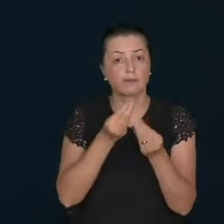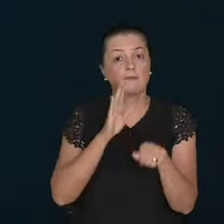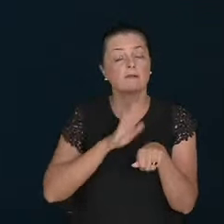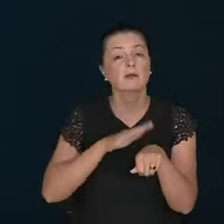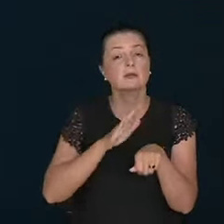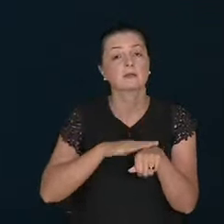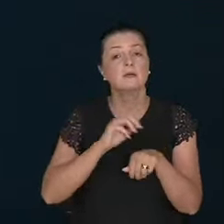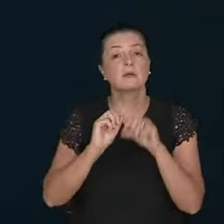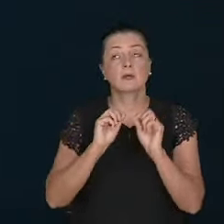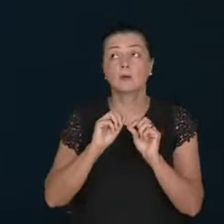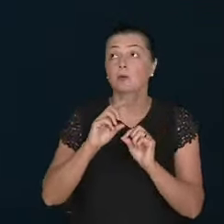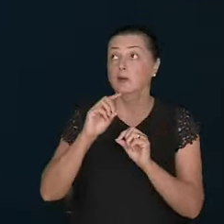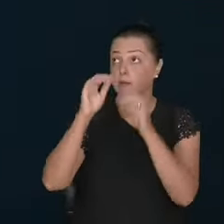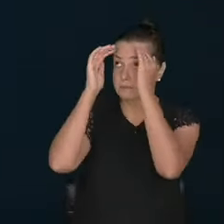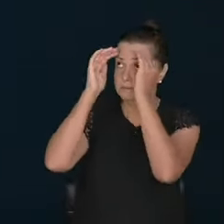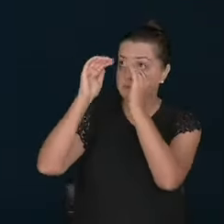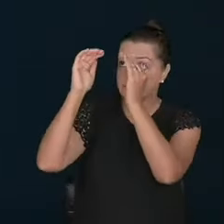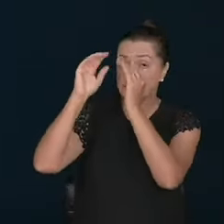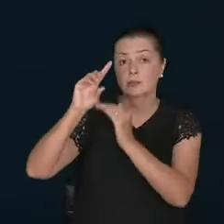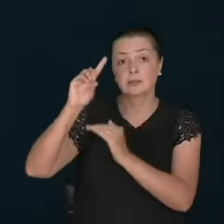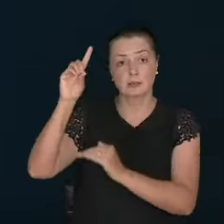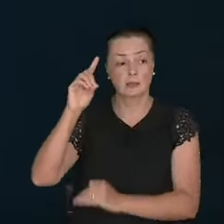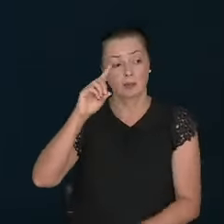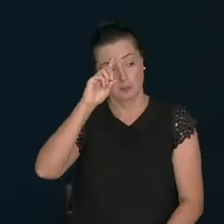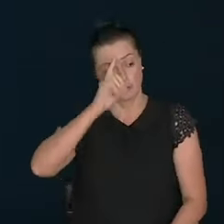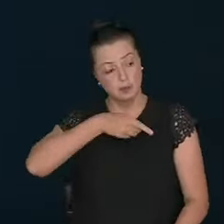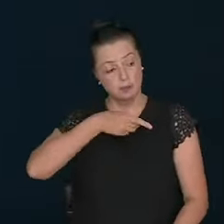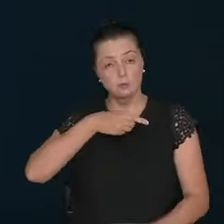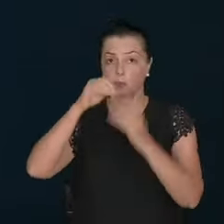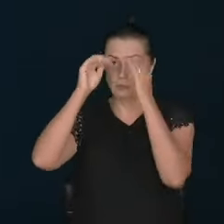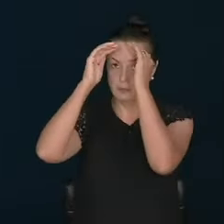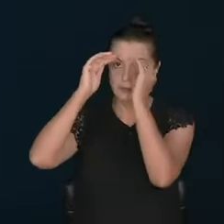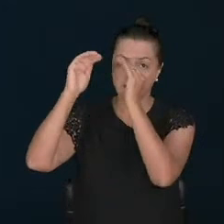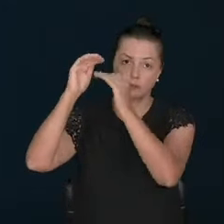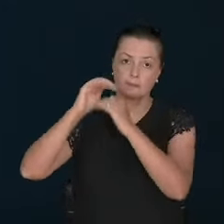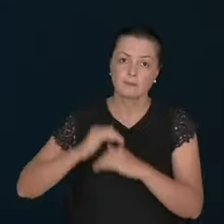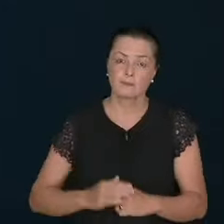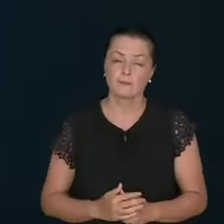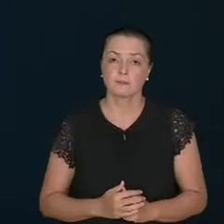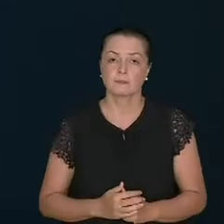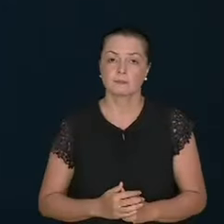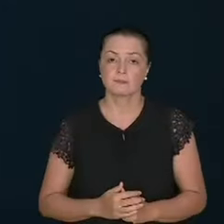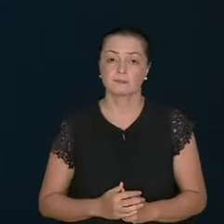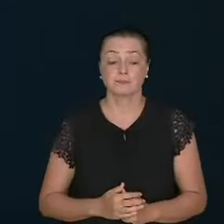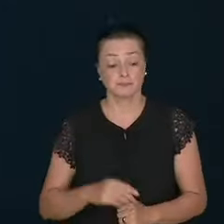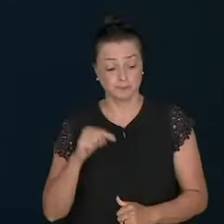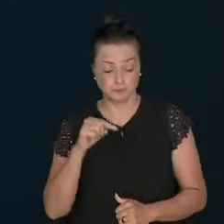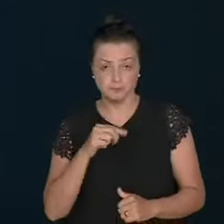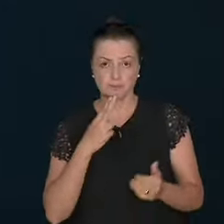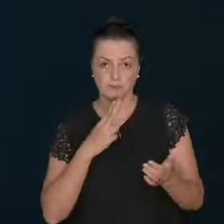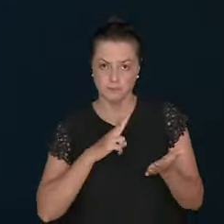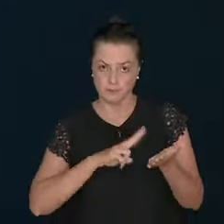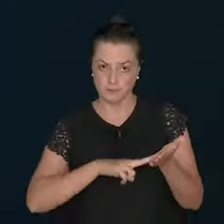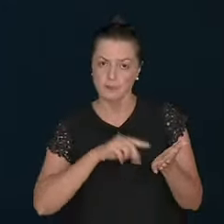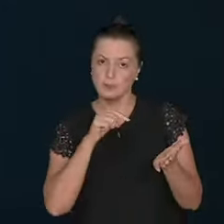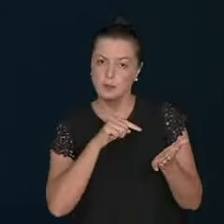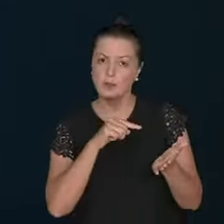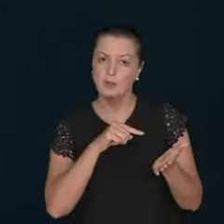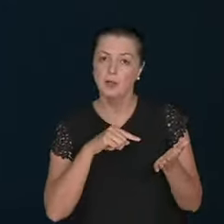what God wants them to do. So, here, the angel,